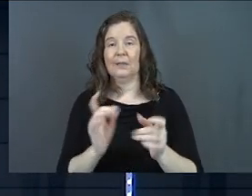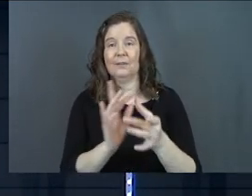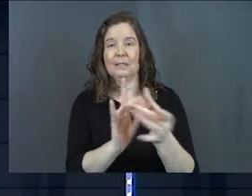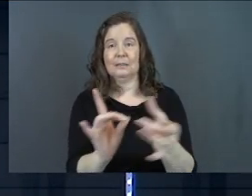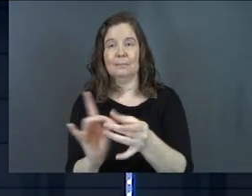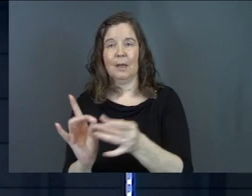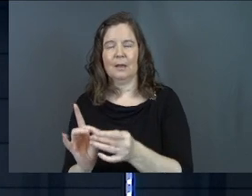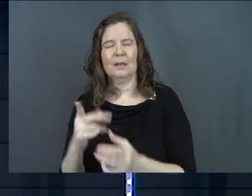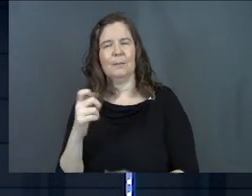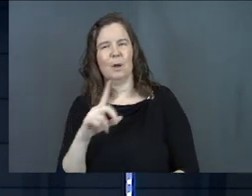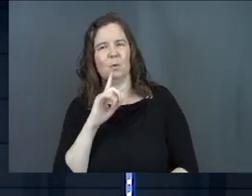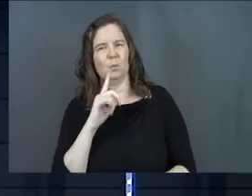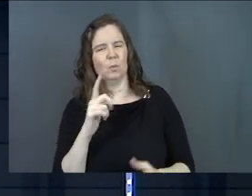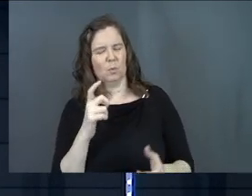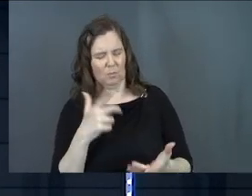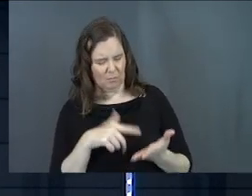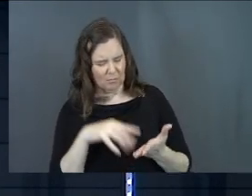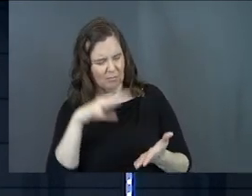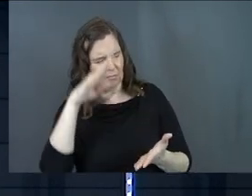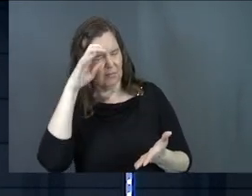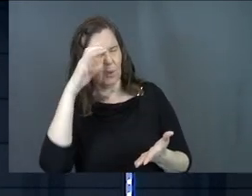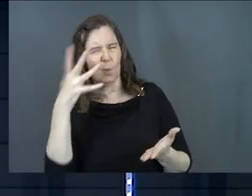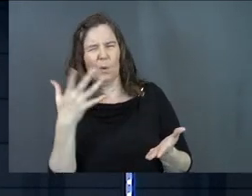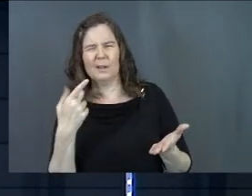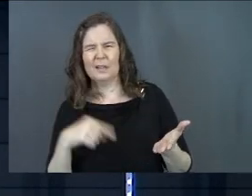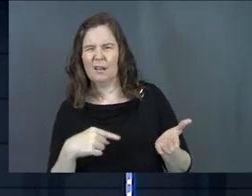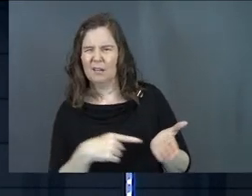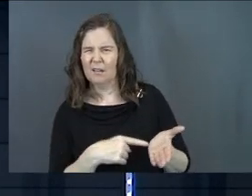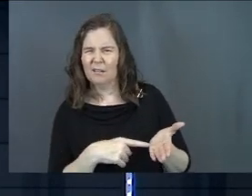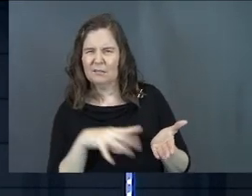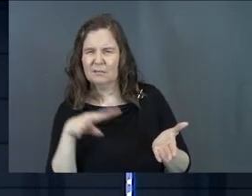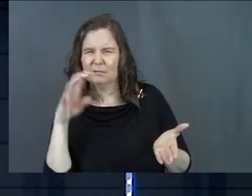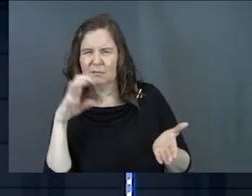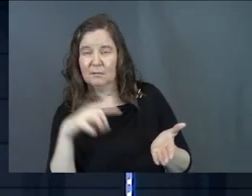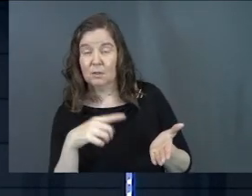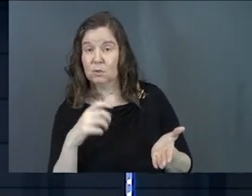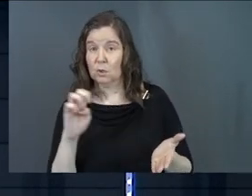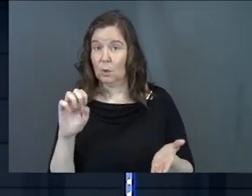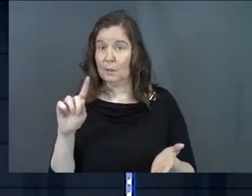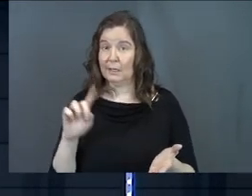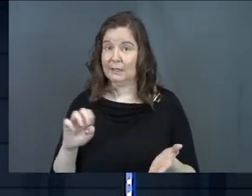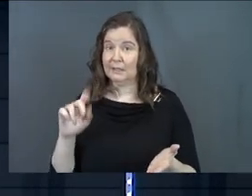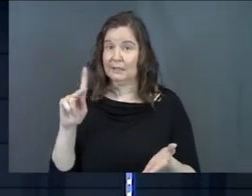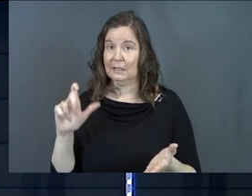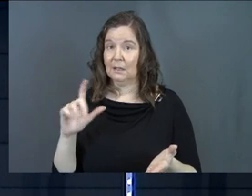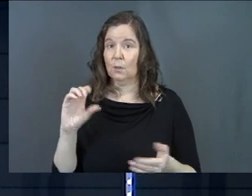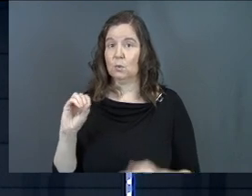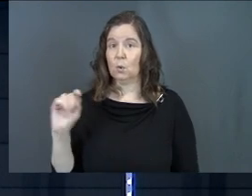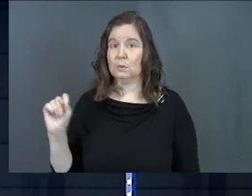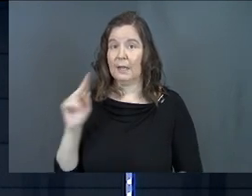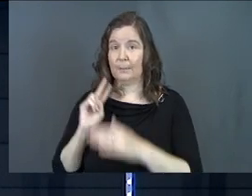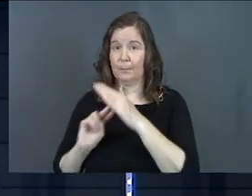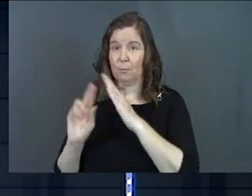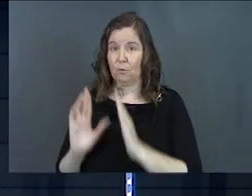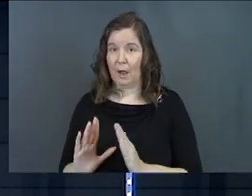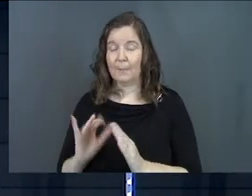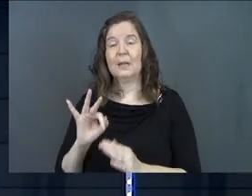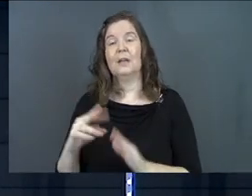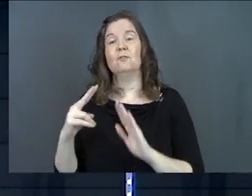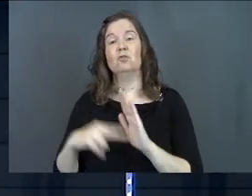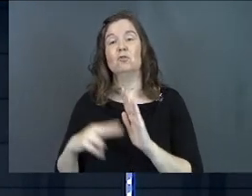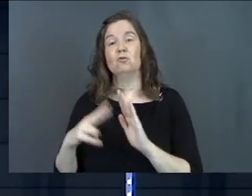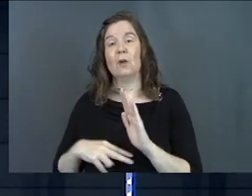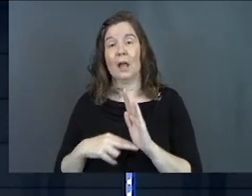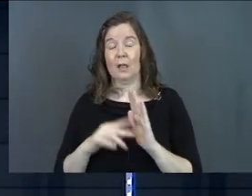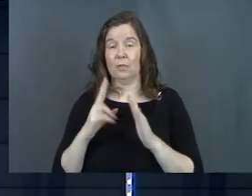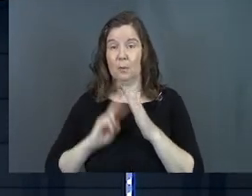of Israel. Now, pause really quick. What in the world is going on here? So Ezekiel was an Old Testament prophet. And if you've